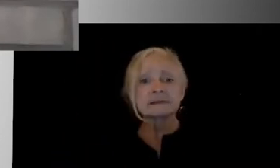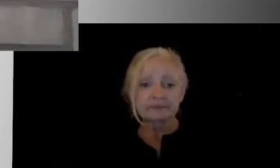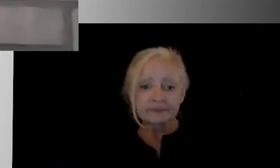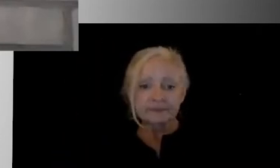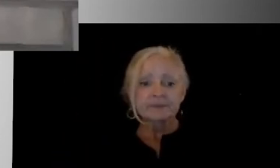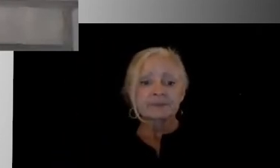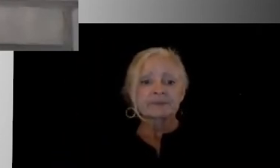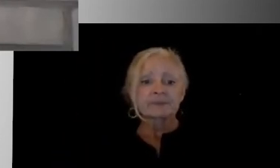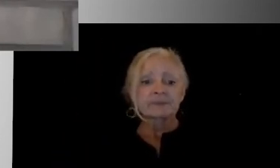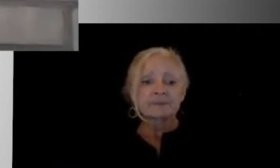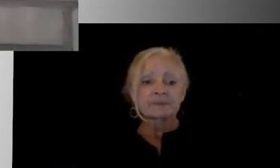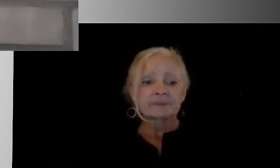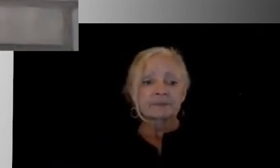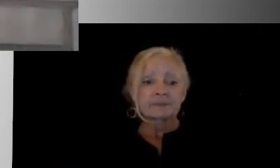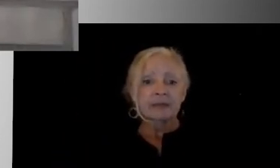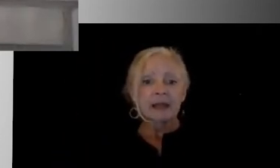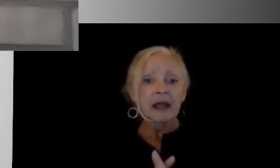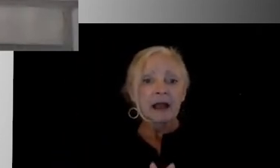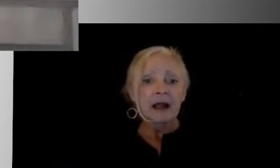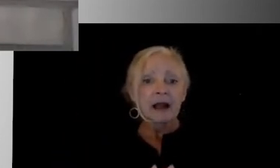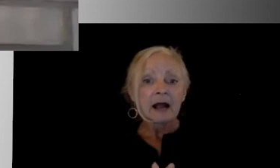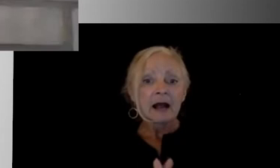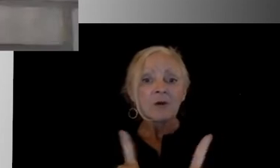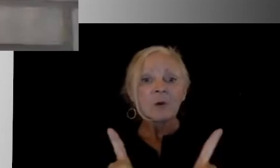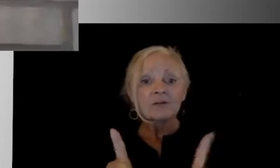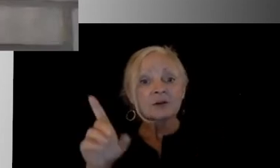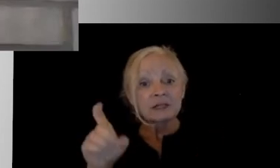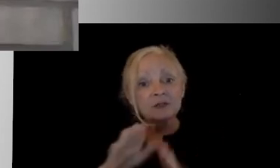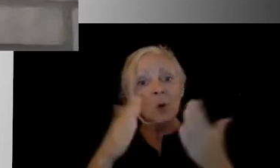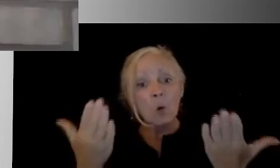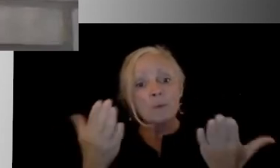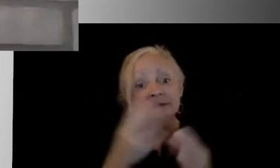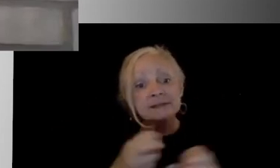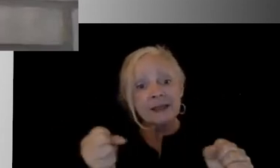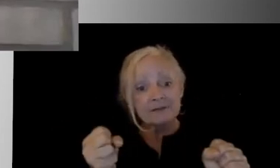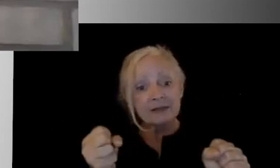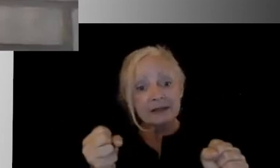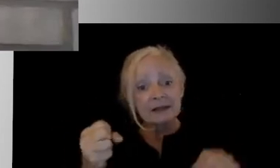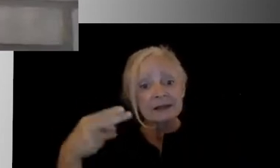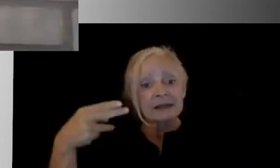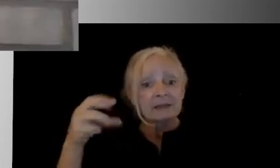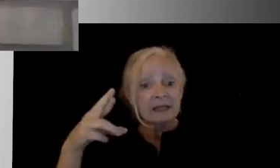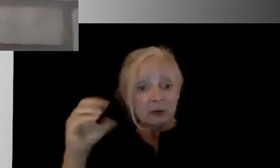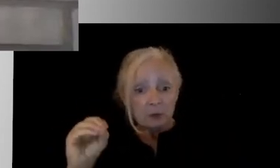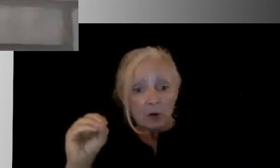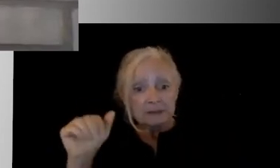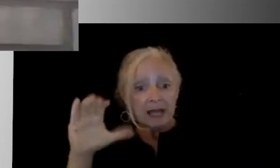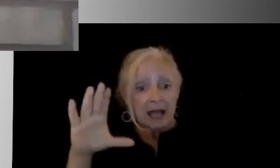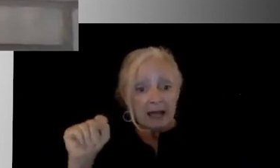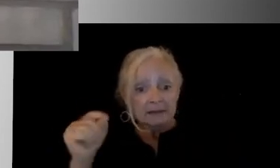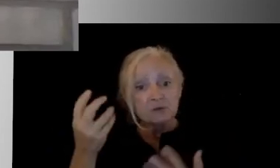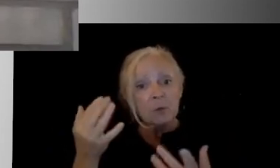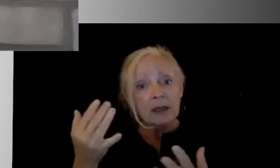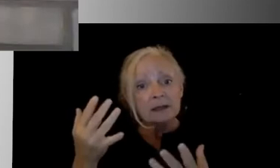However, we need to open schools safely. And the HEROES Act has just been waiting to be passed. And that's a bill that would